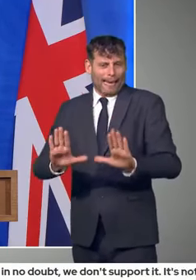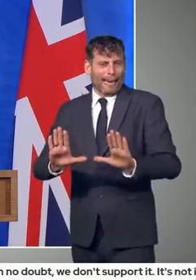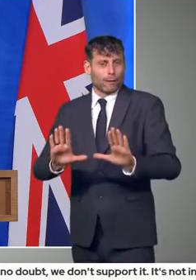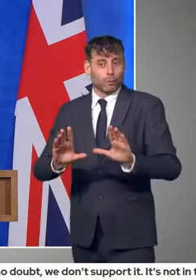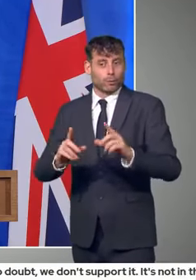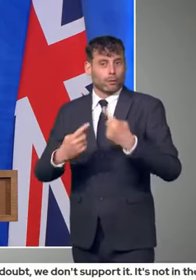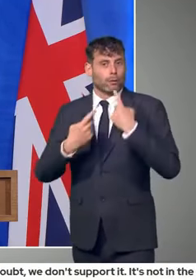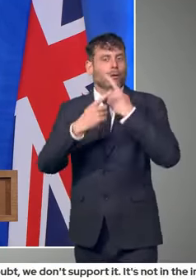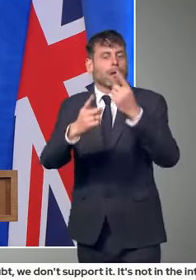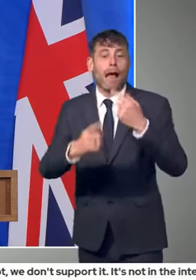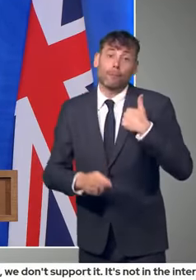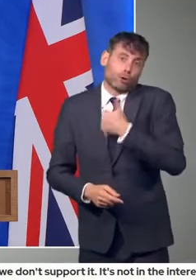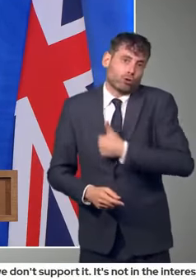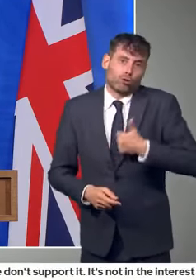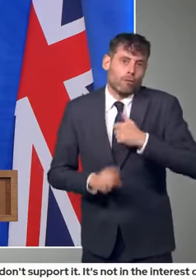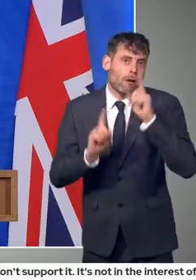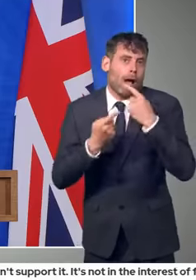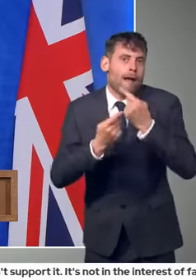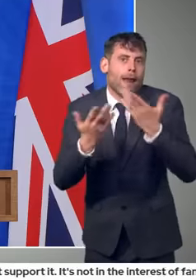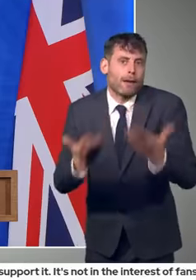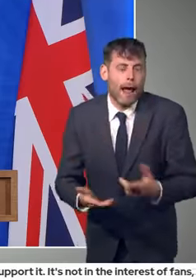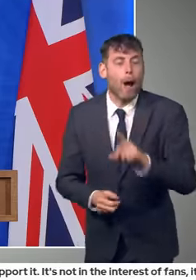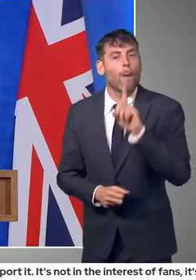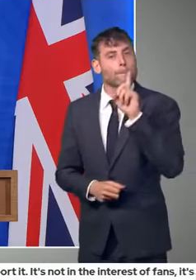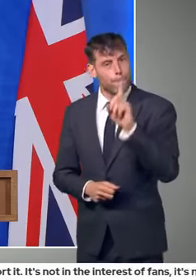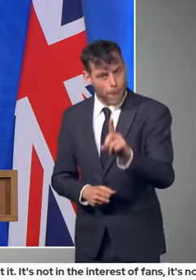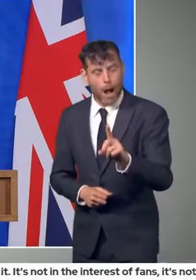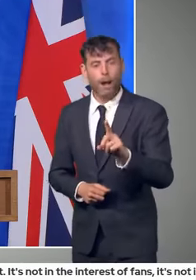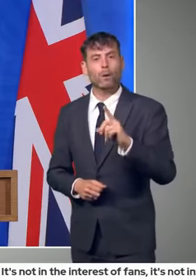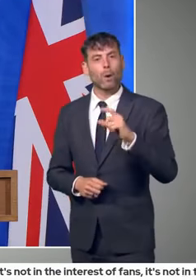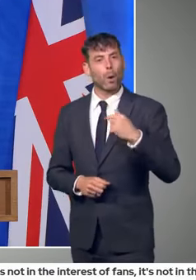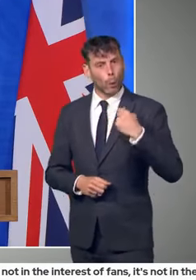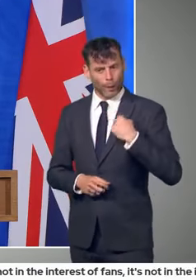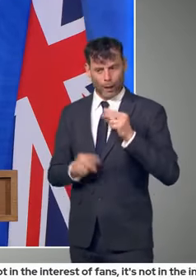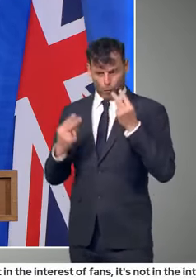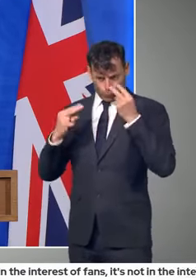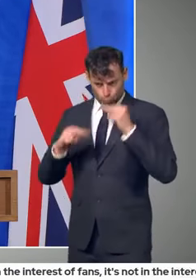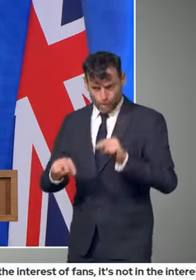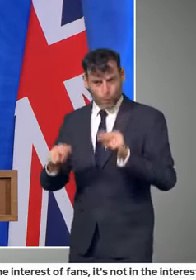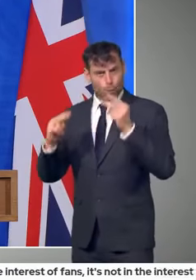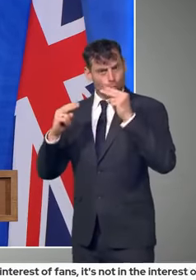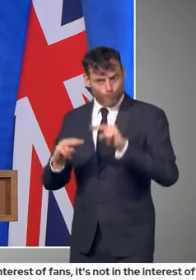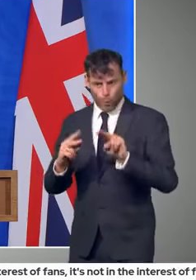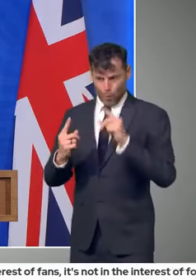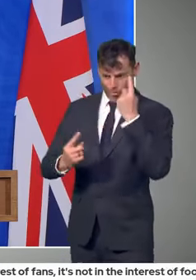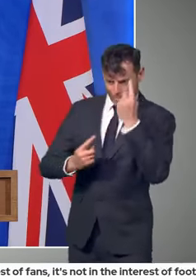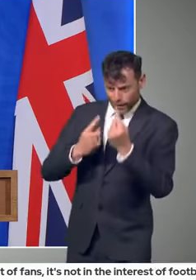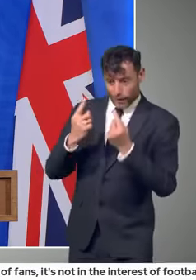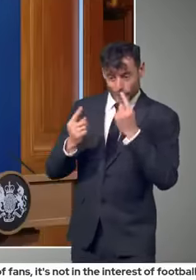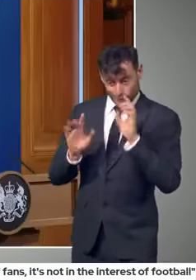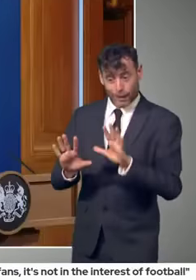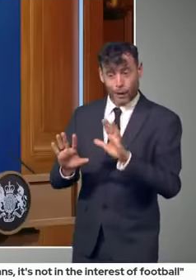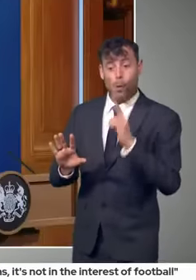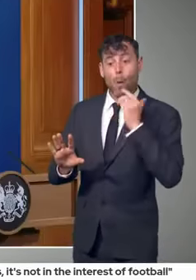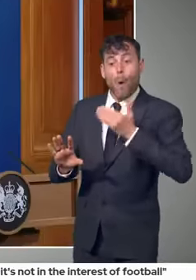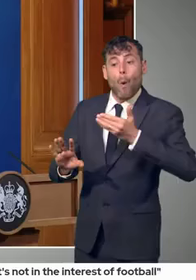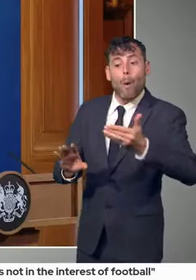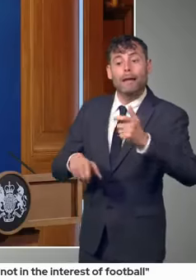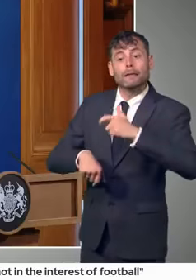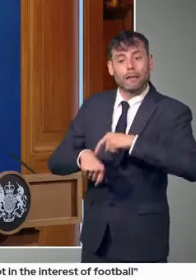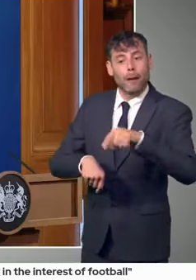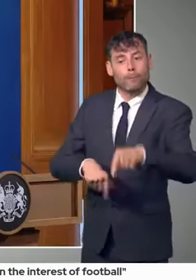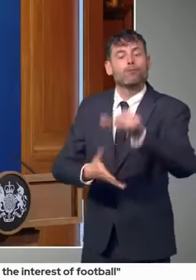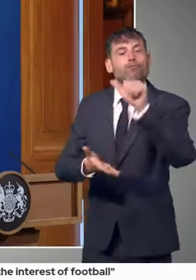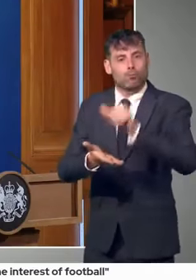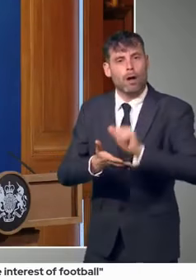but we will be saying more as soon as we possibly can, but in the, before May the 17th. And on